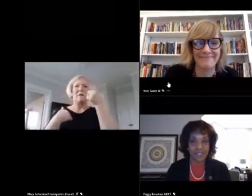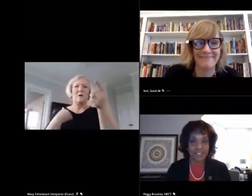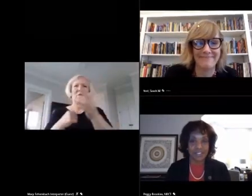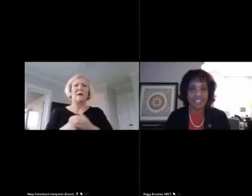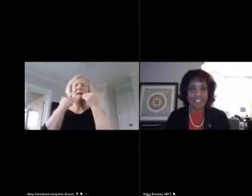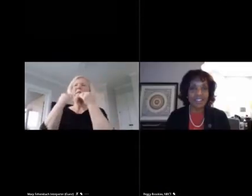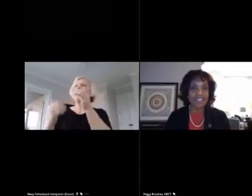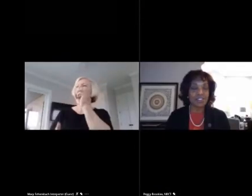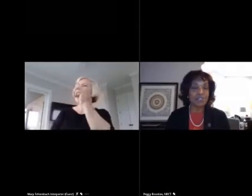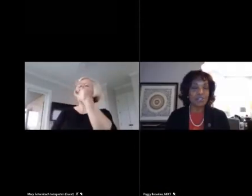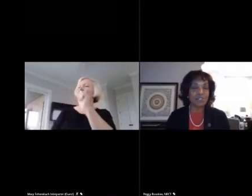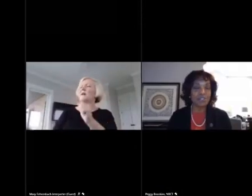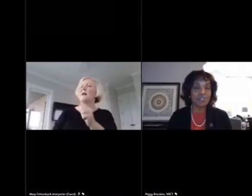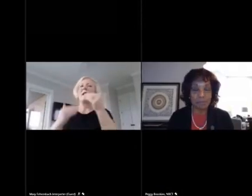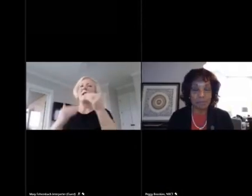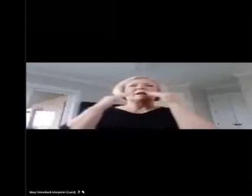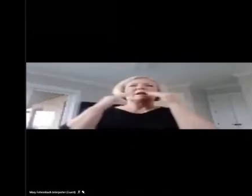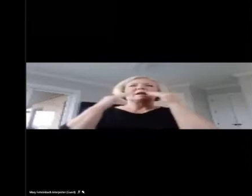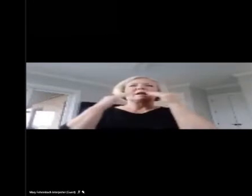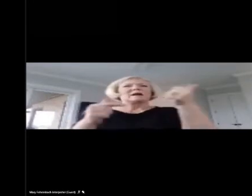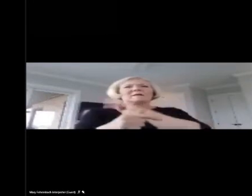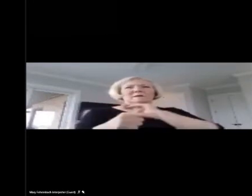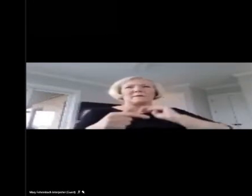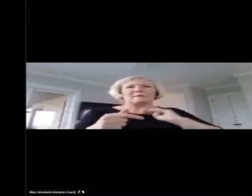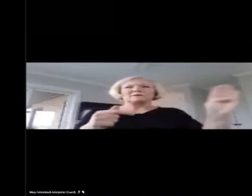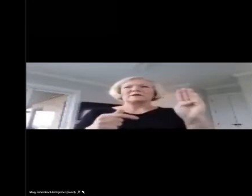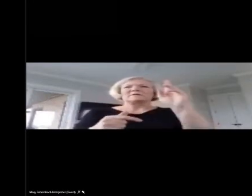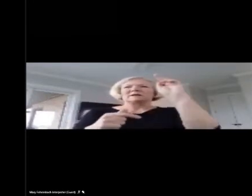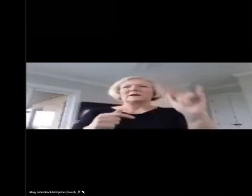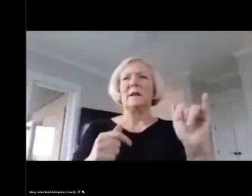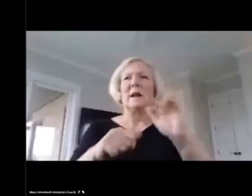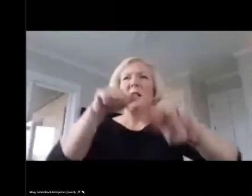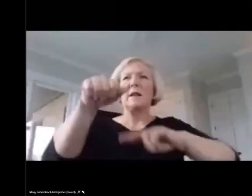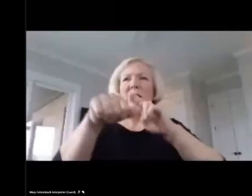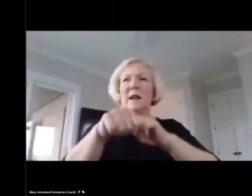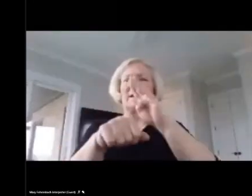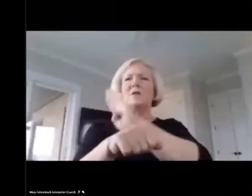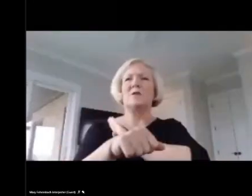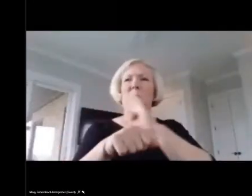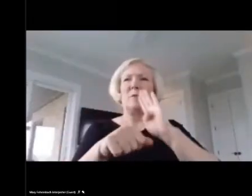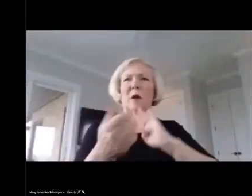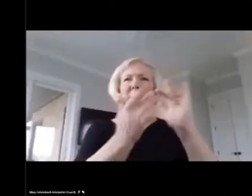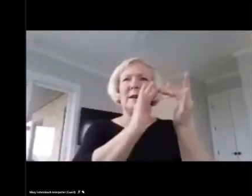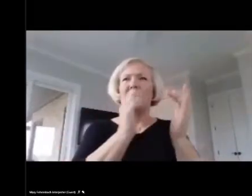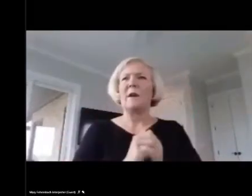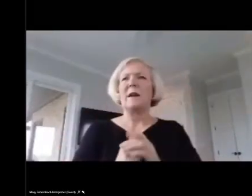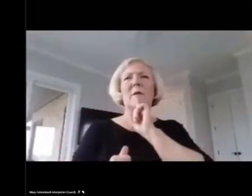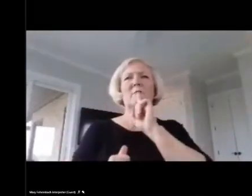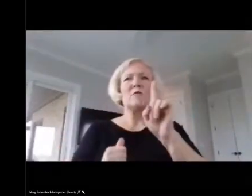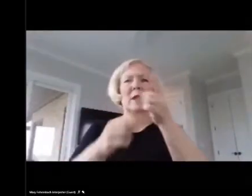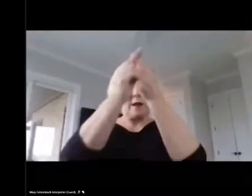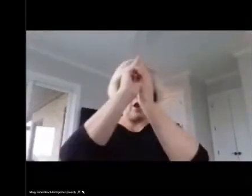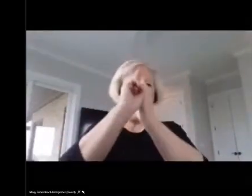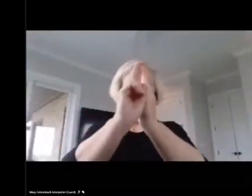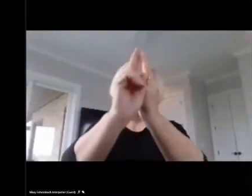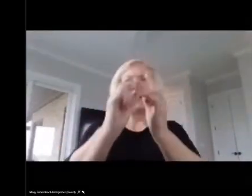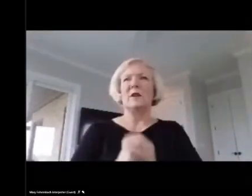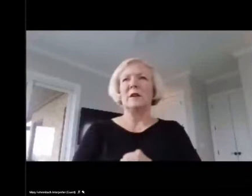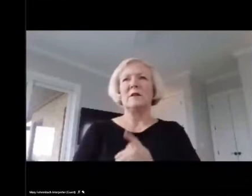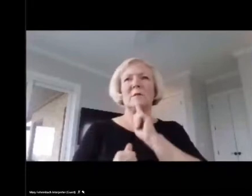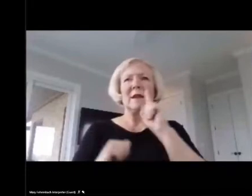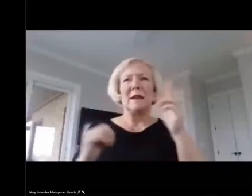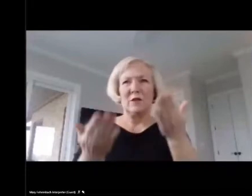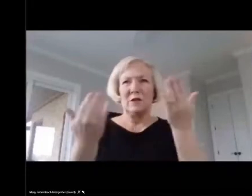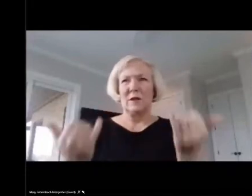Sarah. And thank you to all the other members of the Kentucky National Board Network. I'm incredibly honored to be here